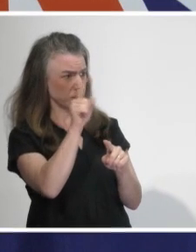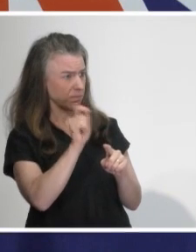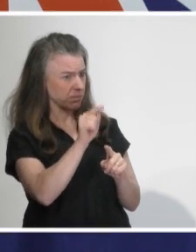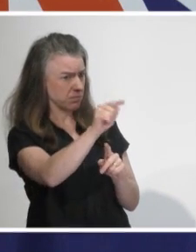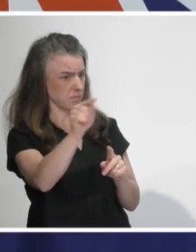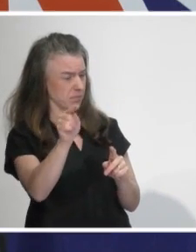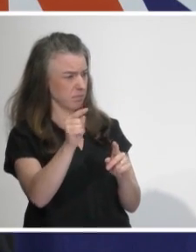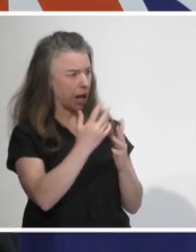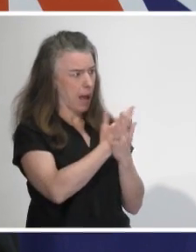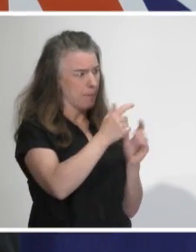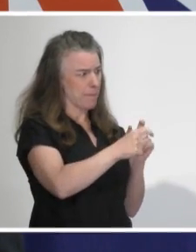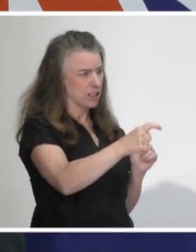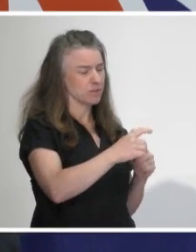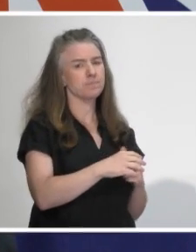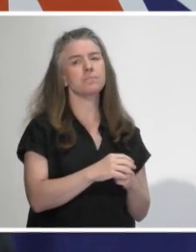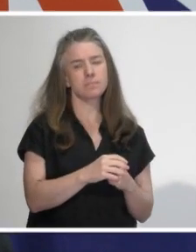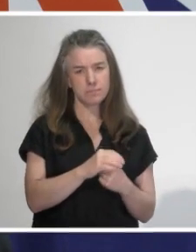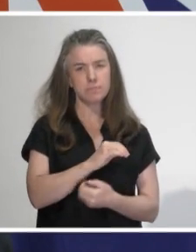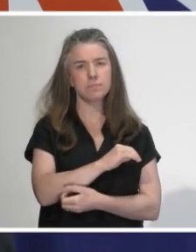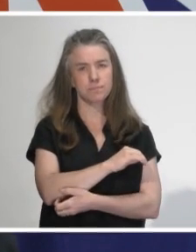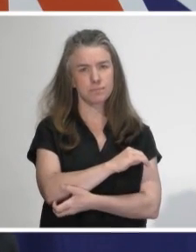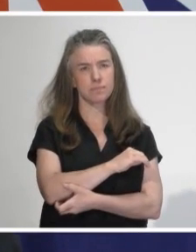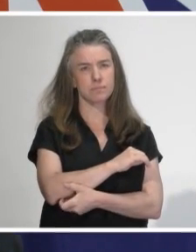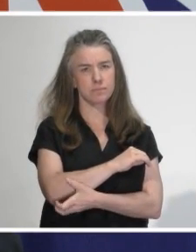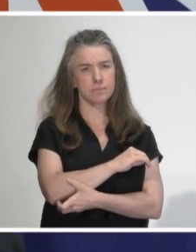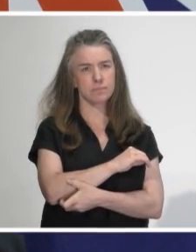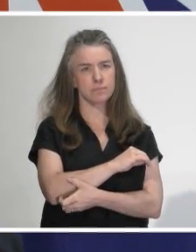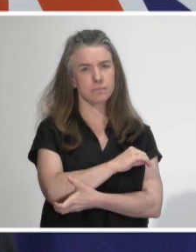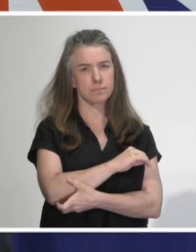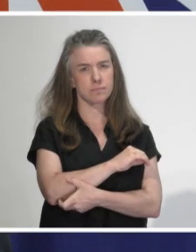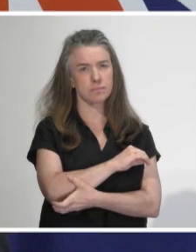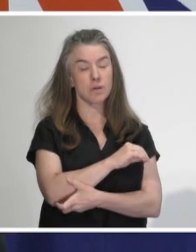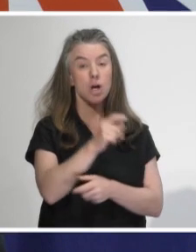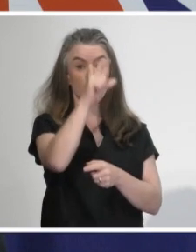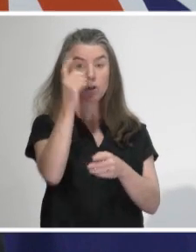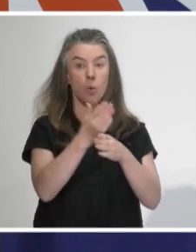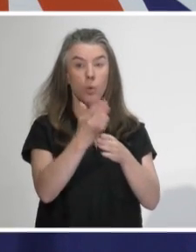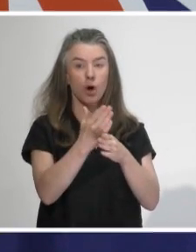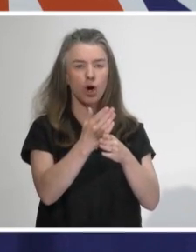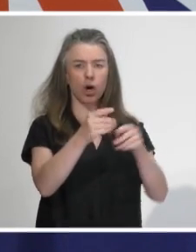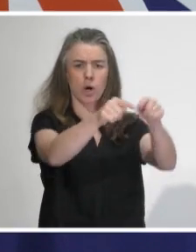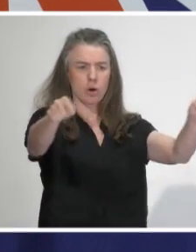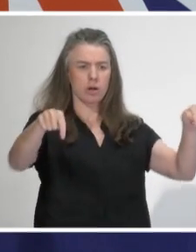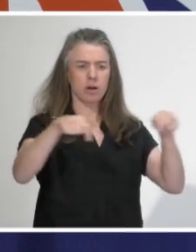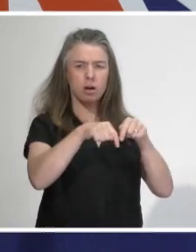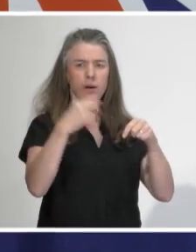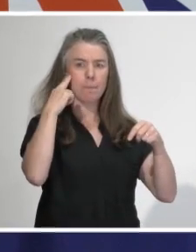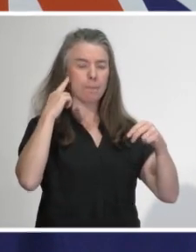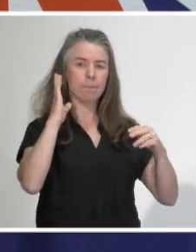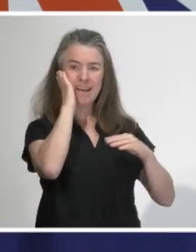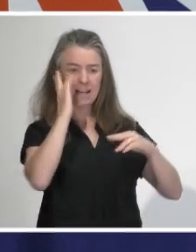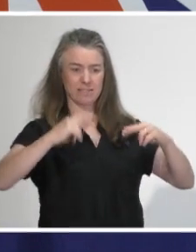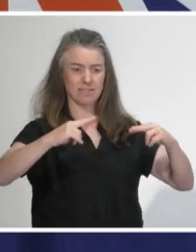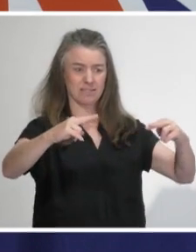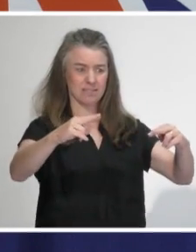My understanding is that it's the patients who were in that ward at the time the nurses were working there and there's no evidence to suggest that